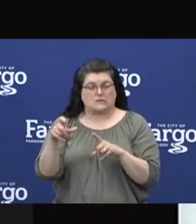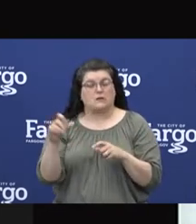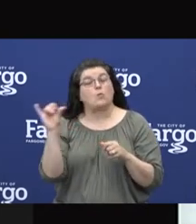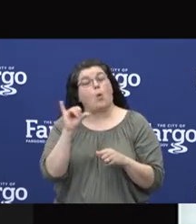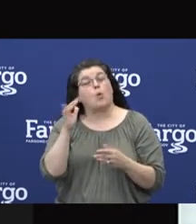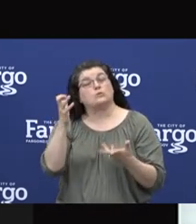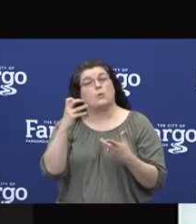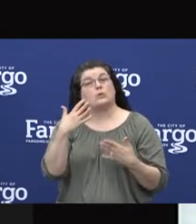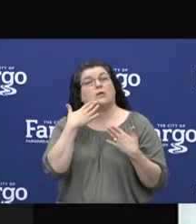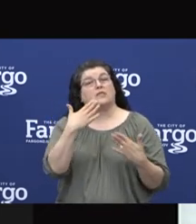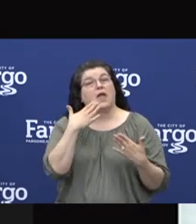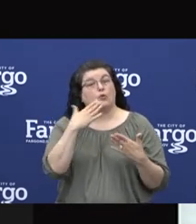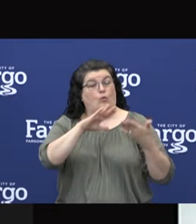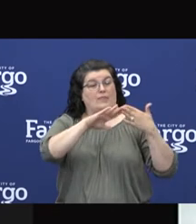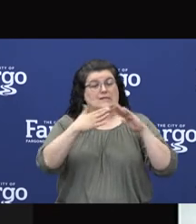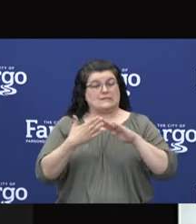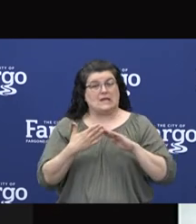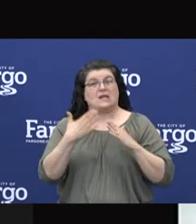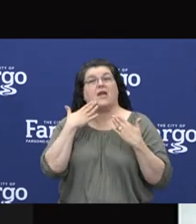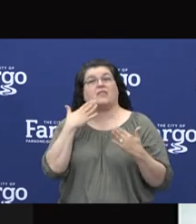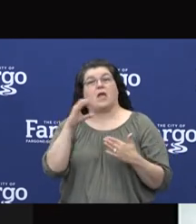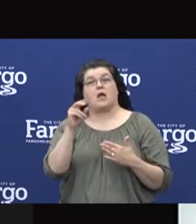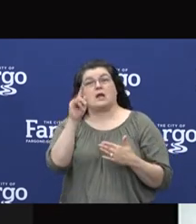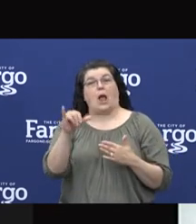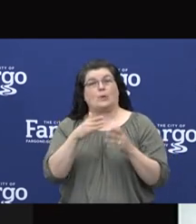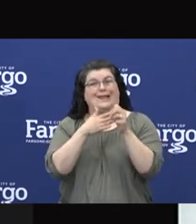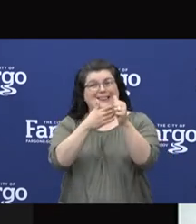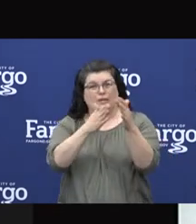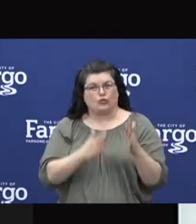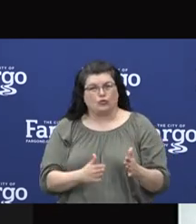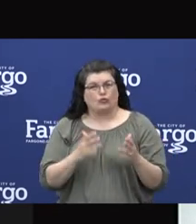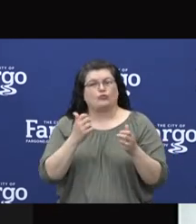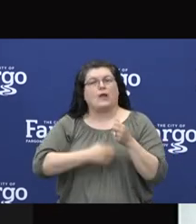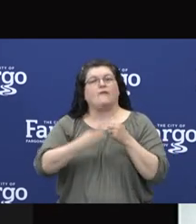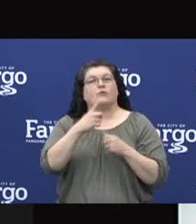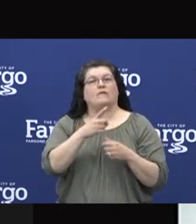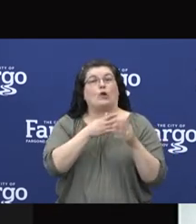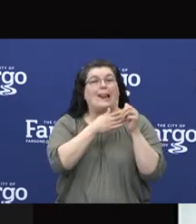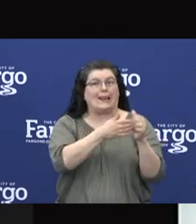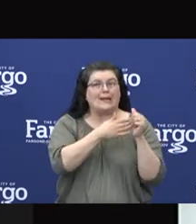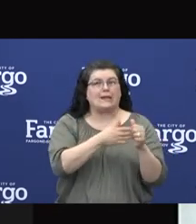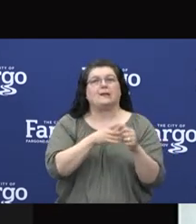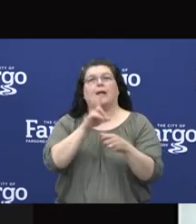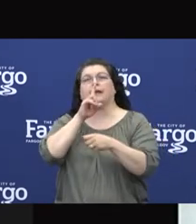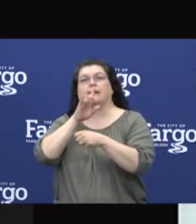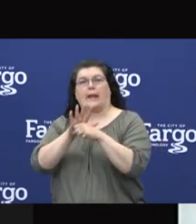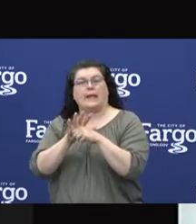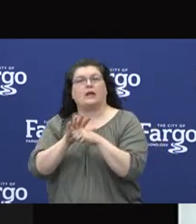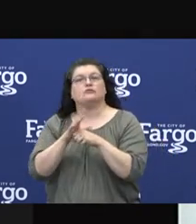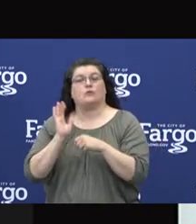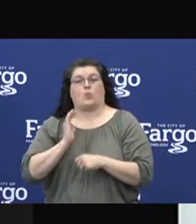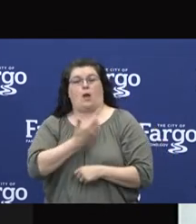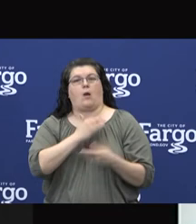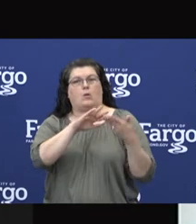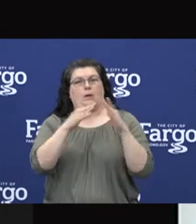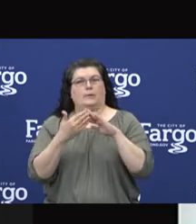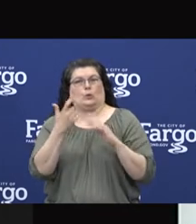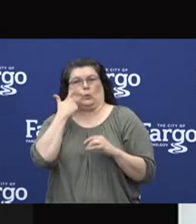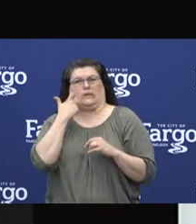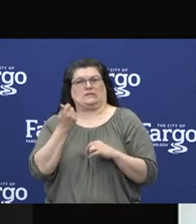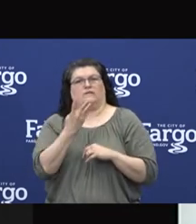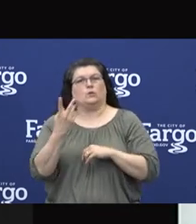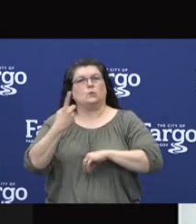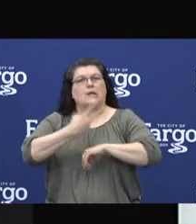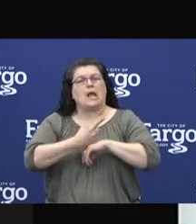I also want to thank our city and county leaders for their leadership and dedication to our community over these last couple of